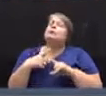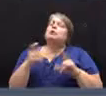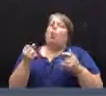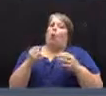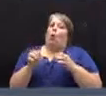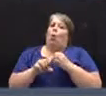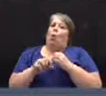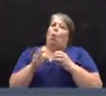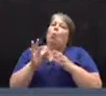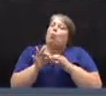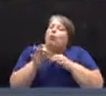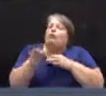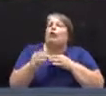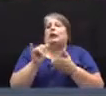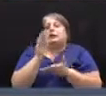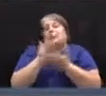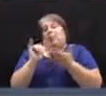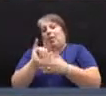deferring some of that work.